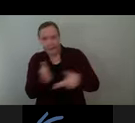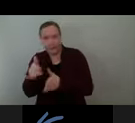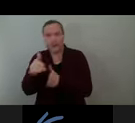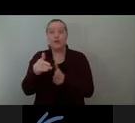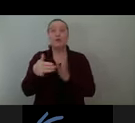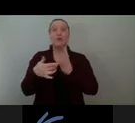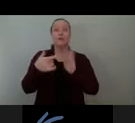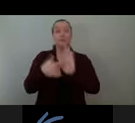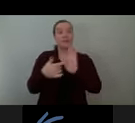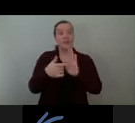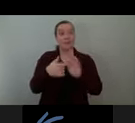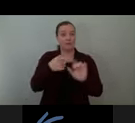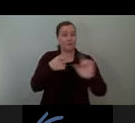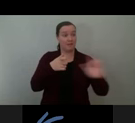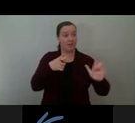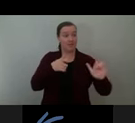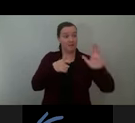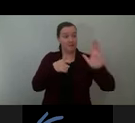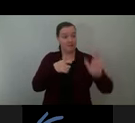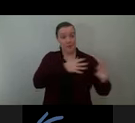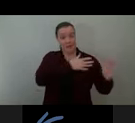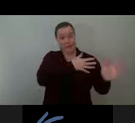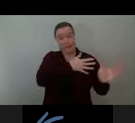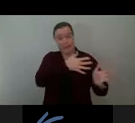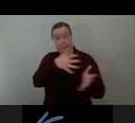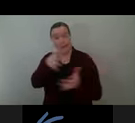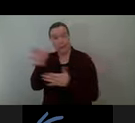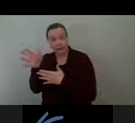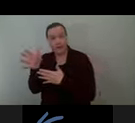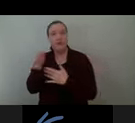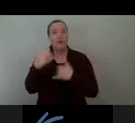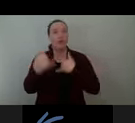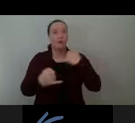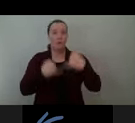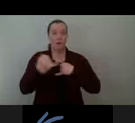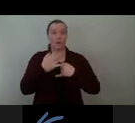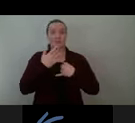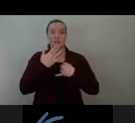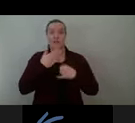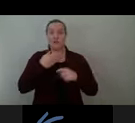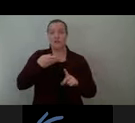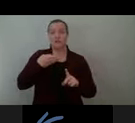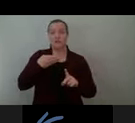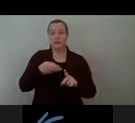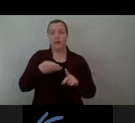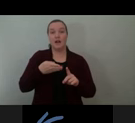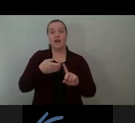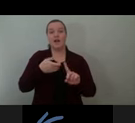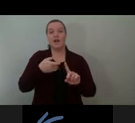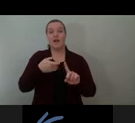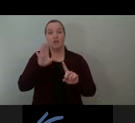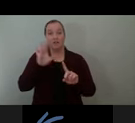left hand side of the page. The strong wind in orange arrows occur directly at our site.